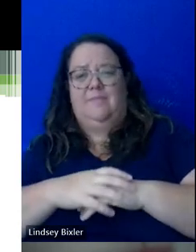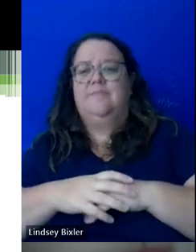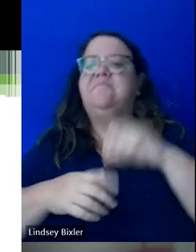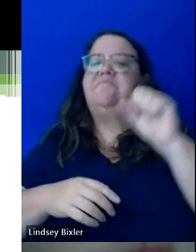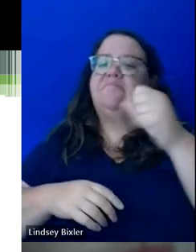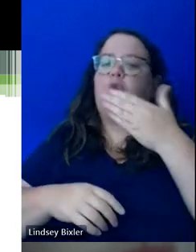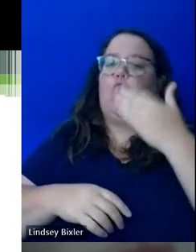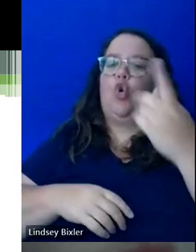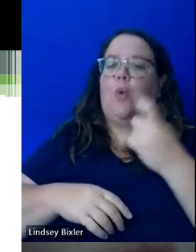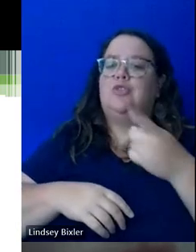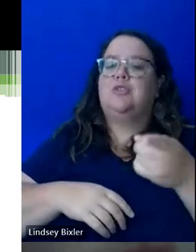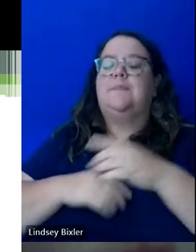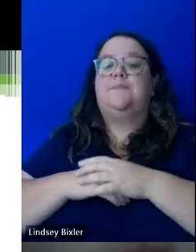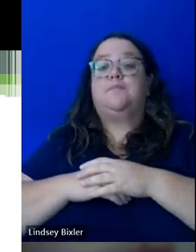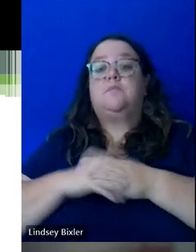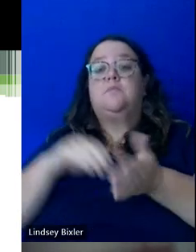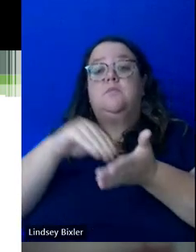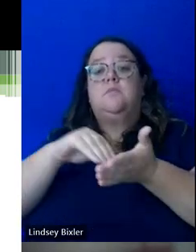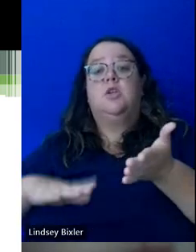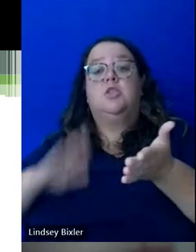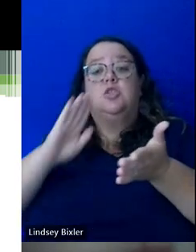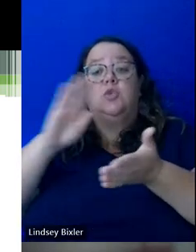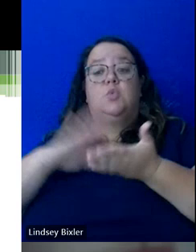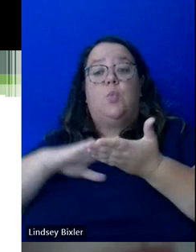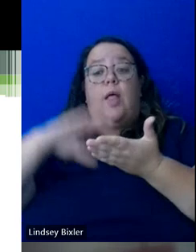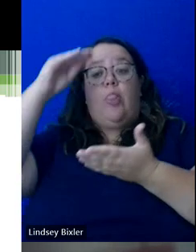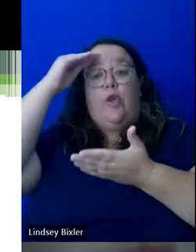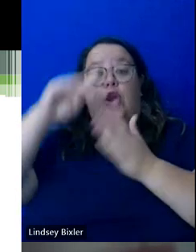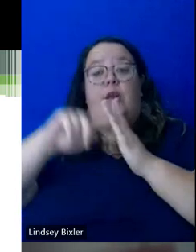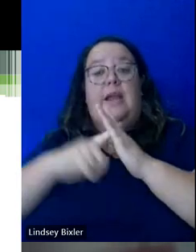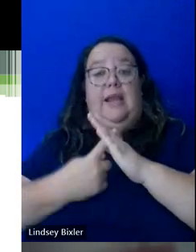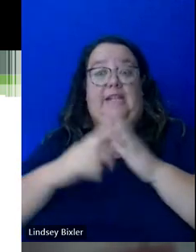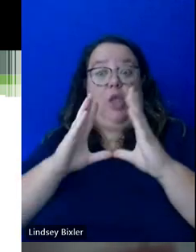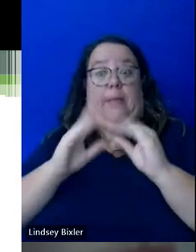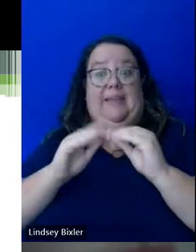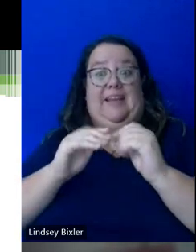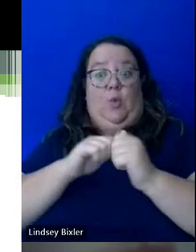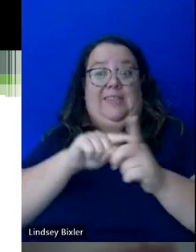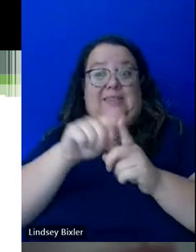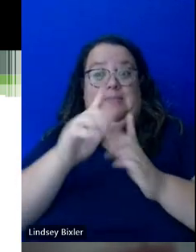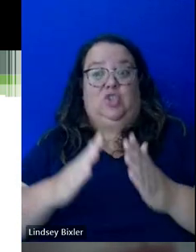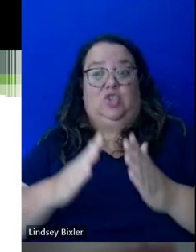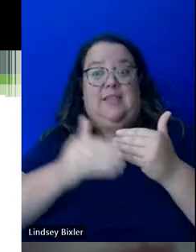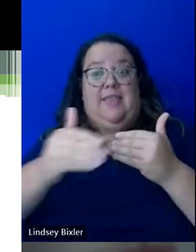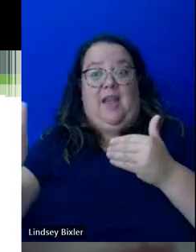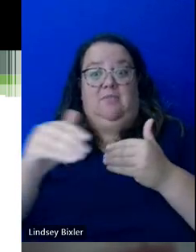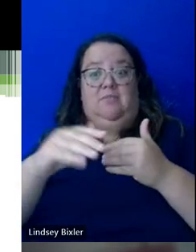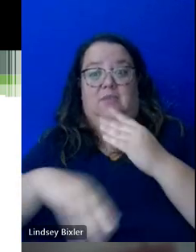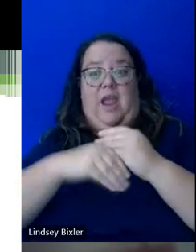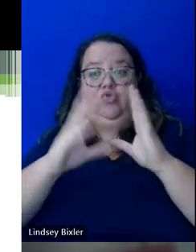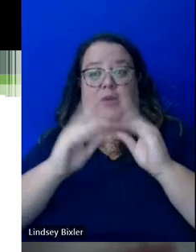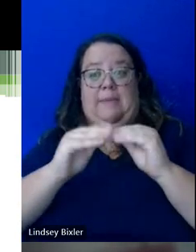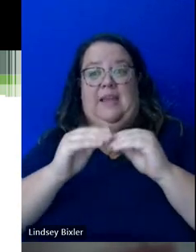one of the things that the students learn in their initial meeting and then additional meetings is that,